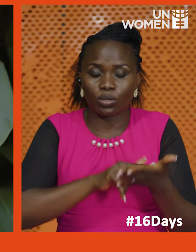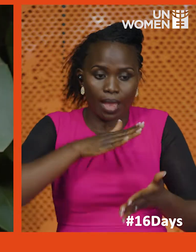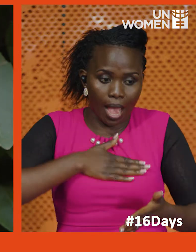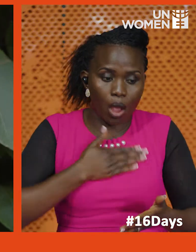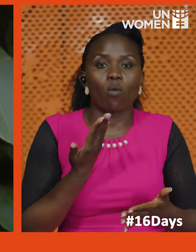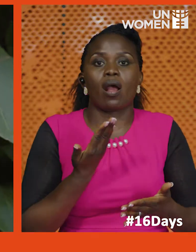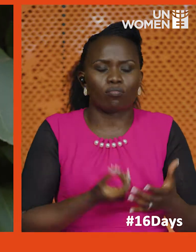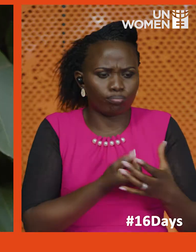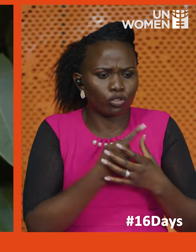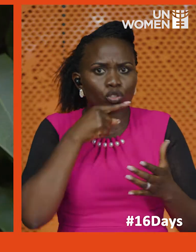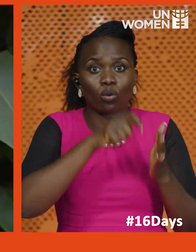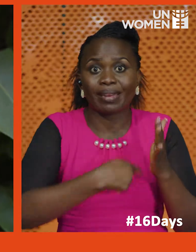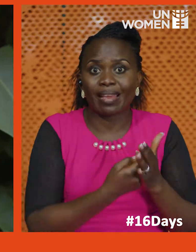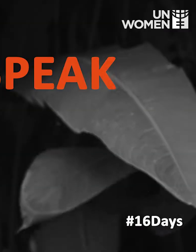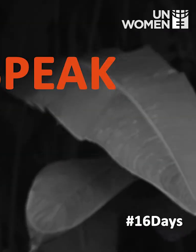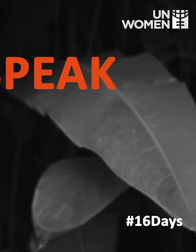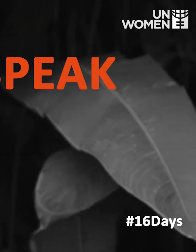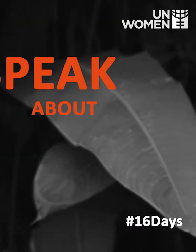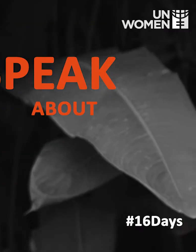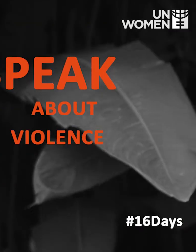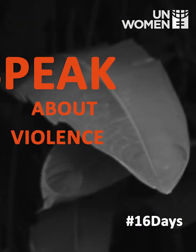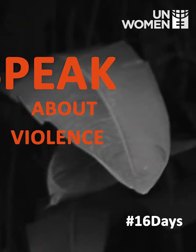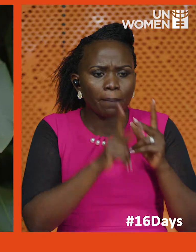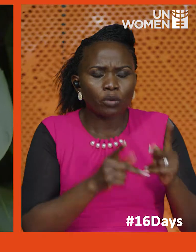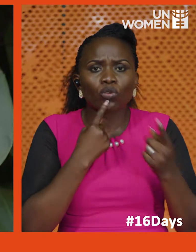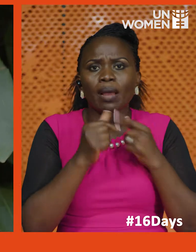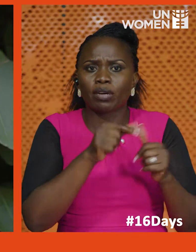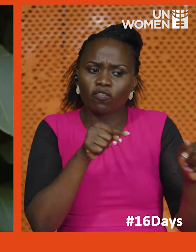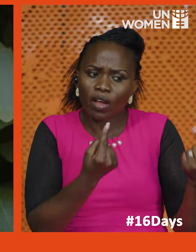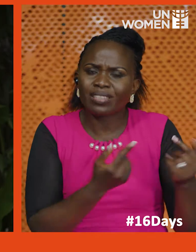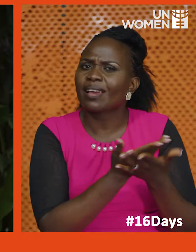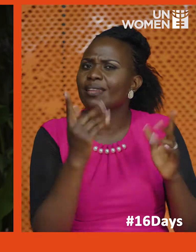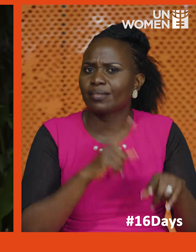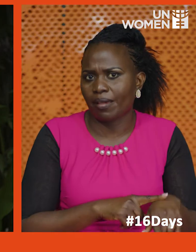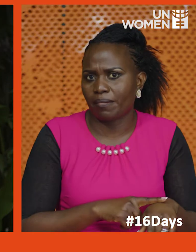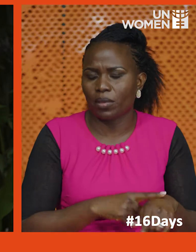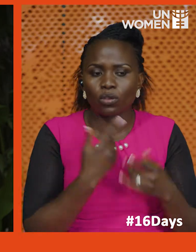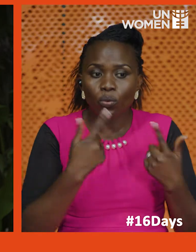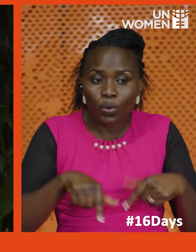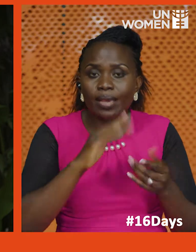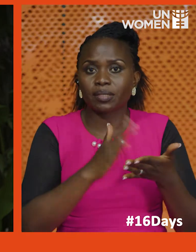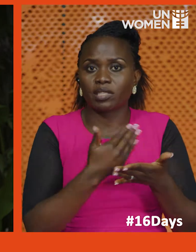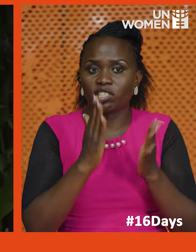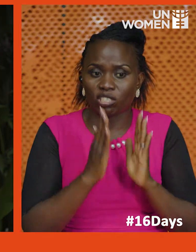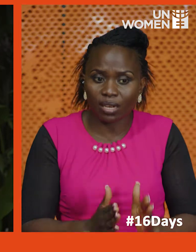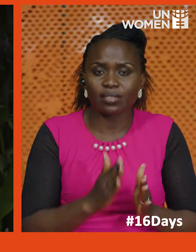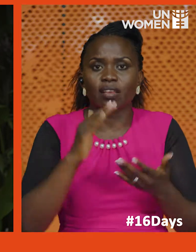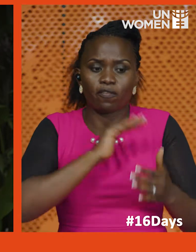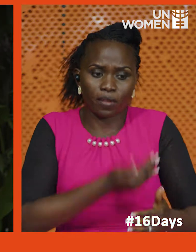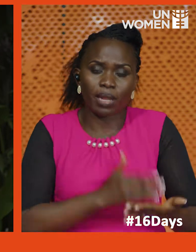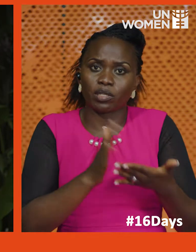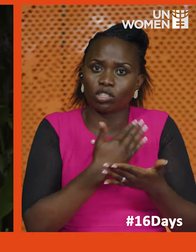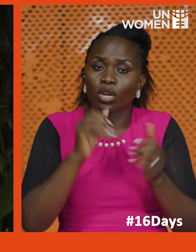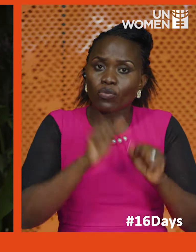platform with the numbers that we have to speak about violence whenever we can. So as musicians, as female artists,